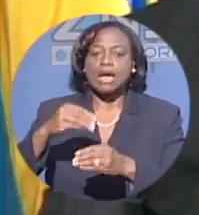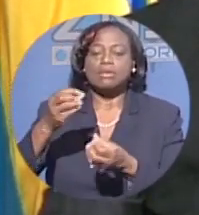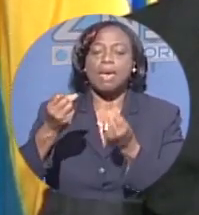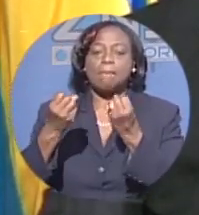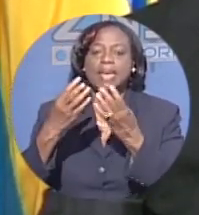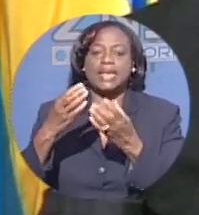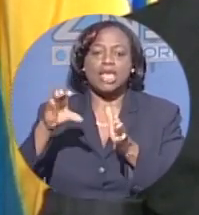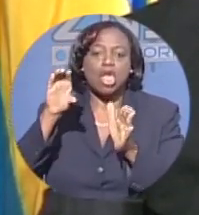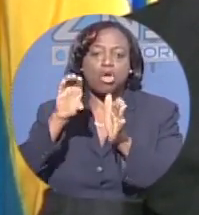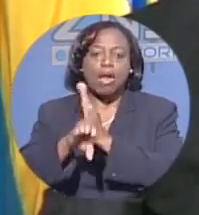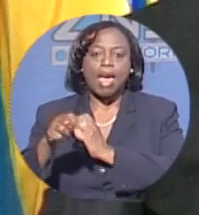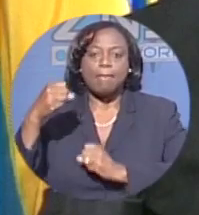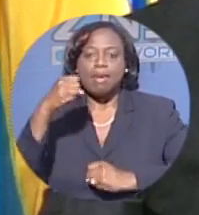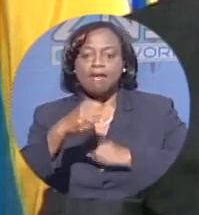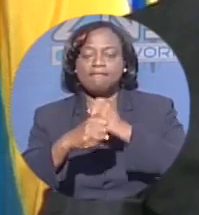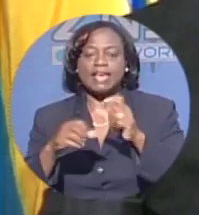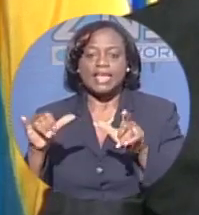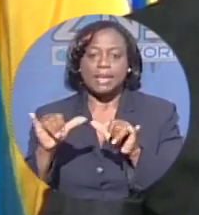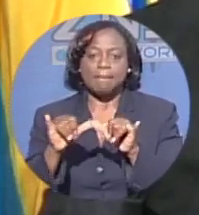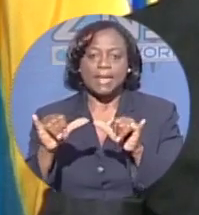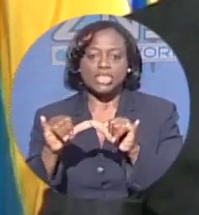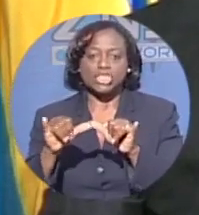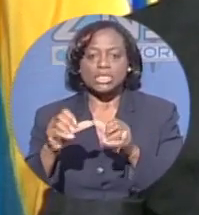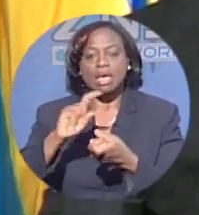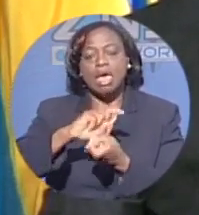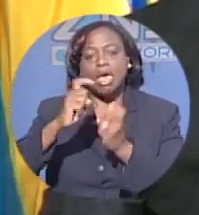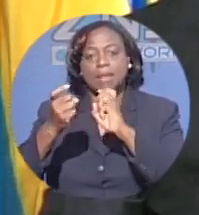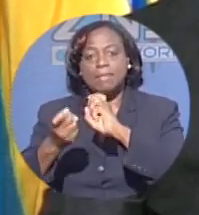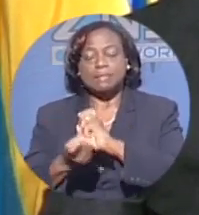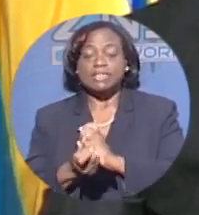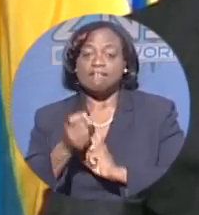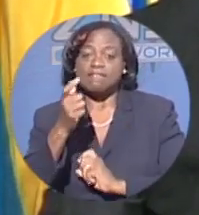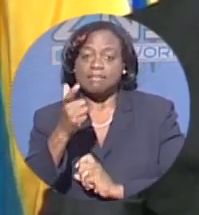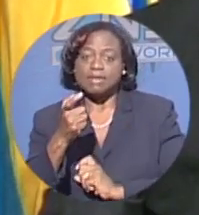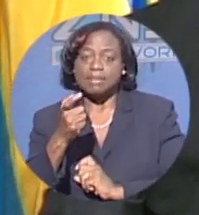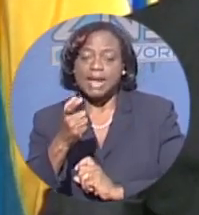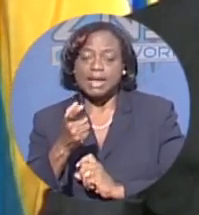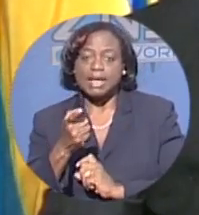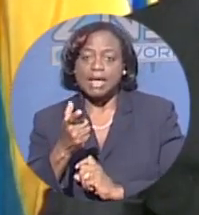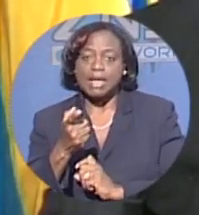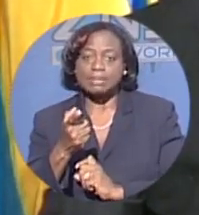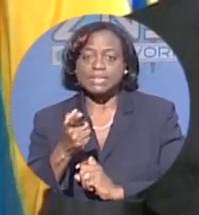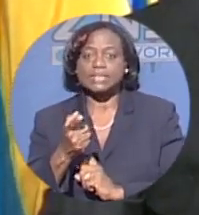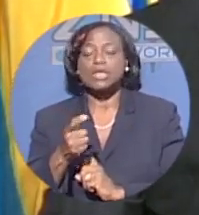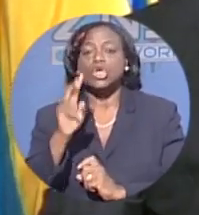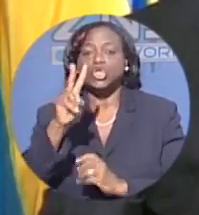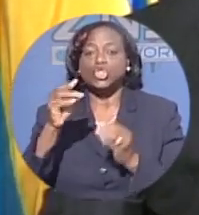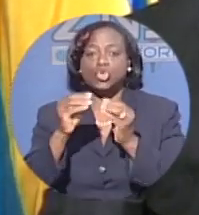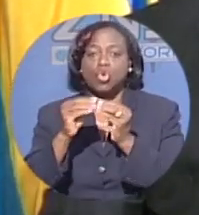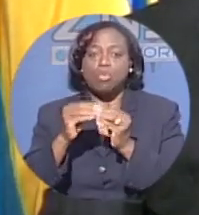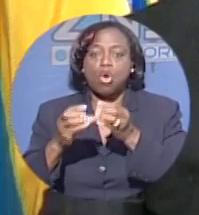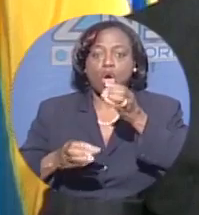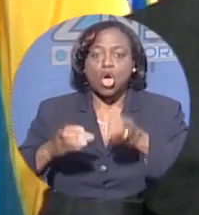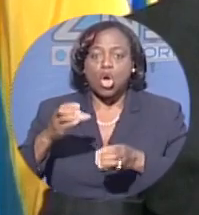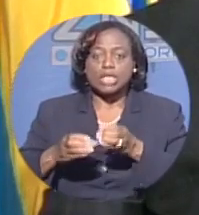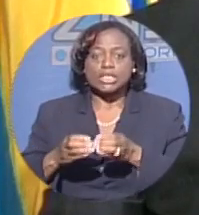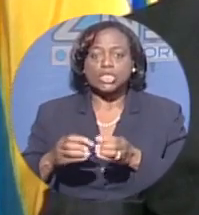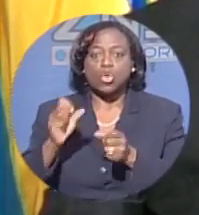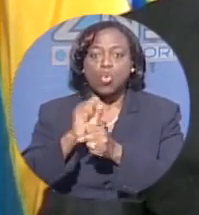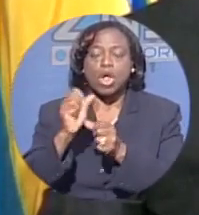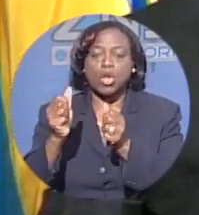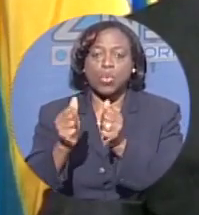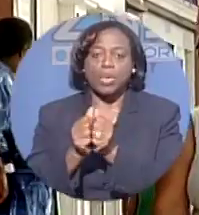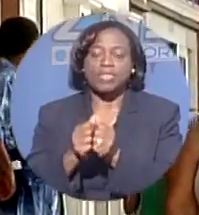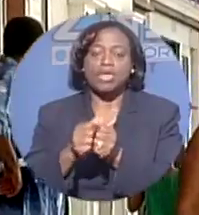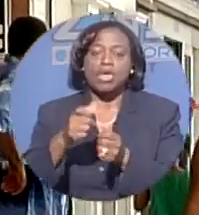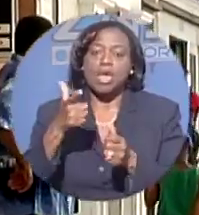measures, including amendments to the Firearms and Dangerous Drug Acts, the addition of two more courts to deal with drugs and guns, and amendments to the